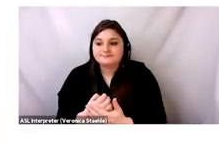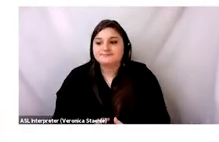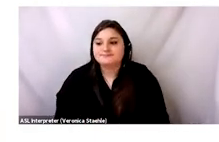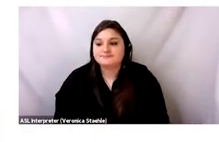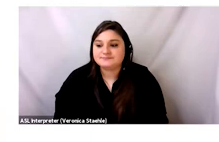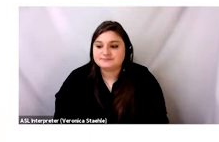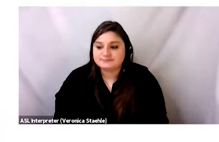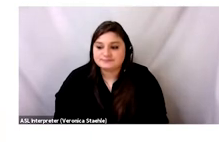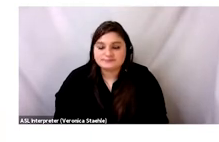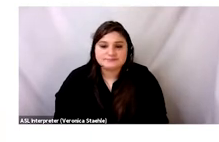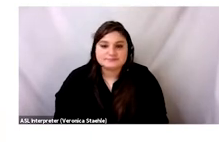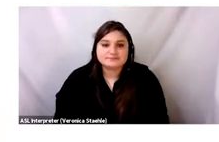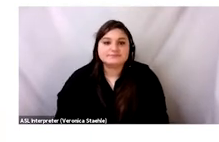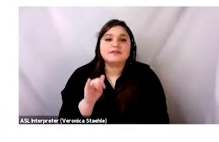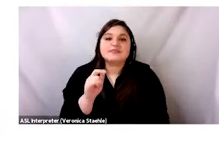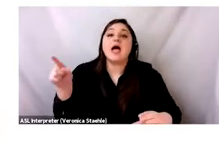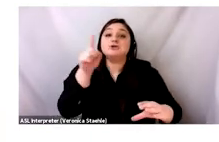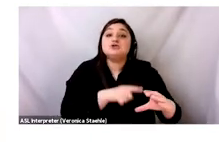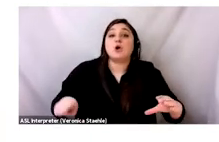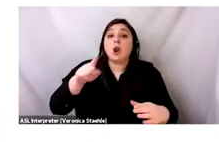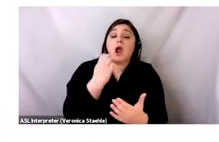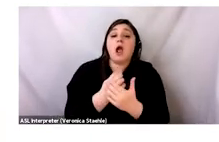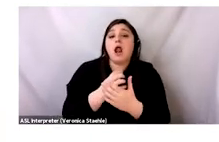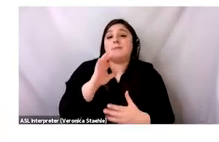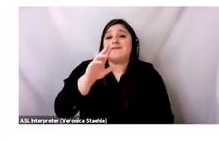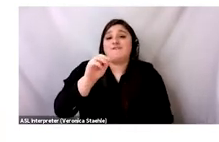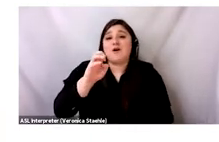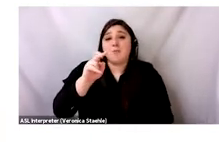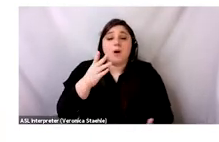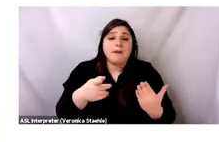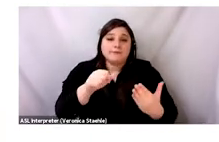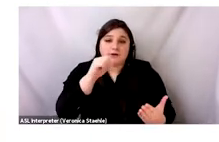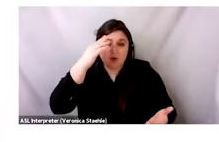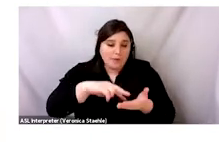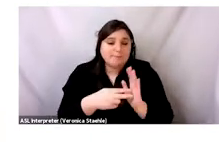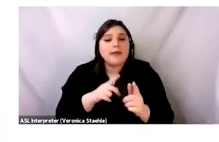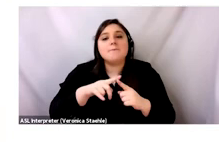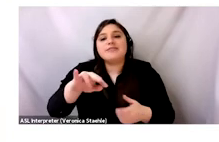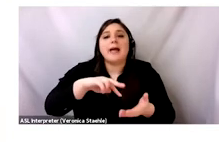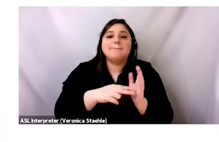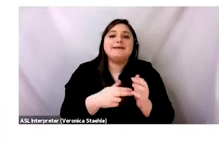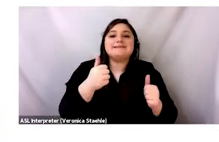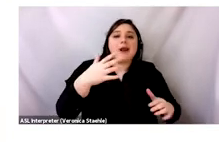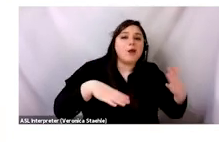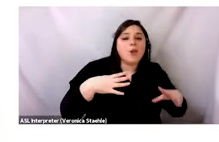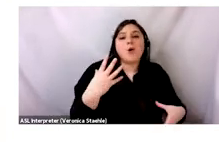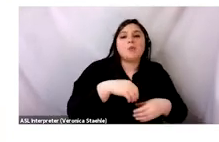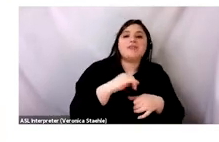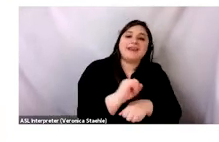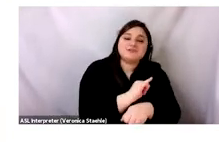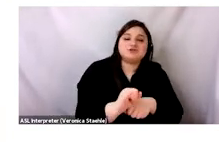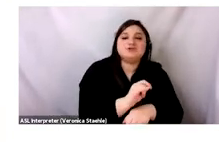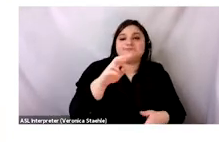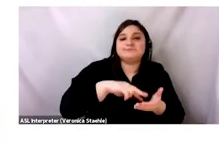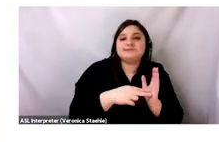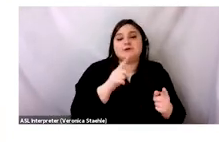a linear economy, and we desperately need such alternatives. The circular economy framework, if you're not familiar, basically aspires to